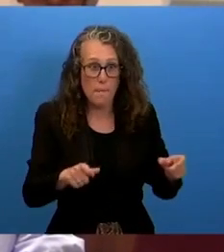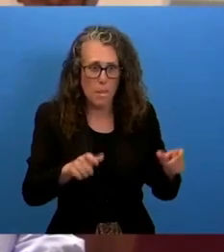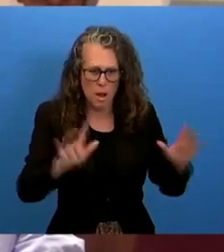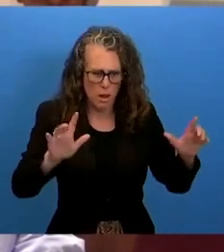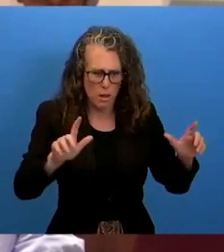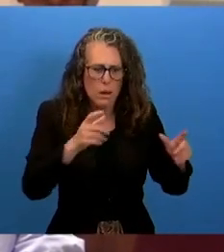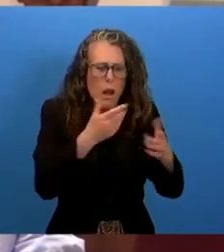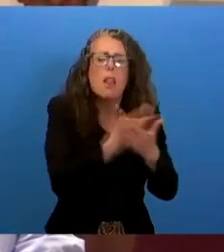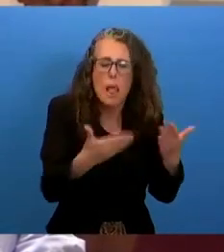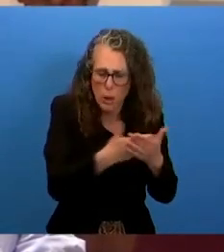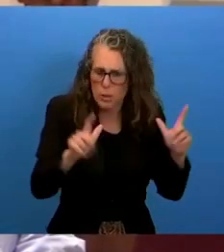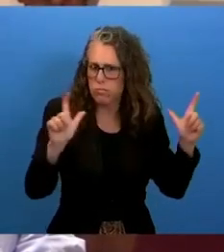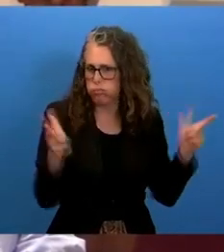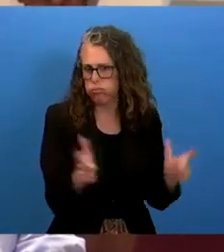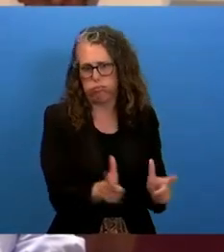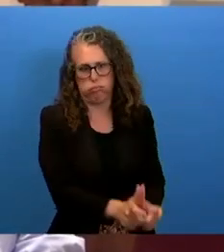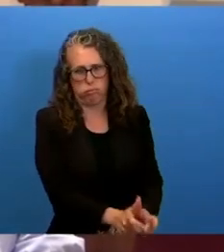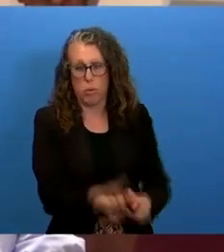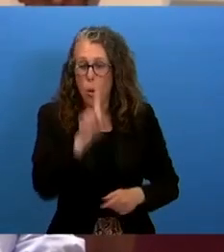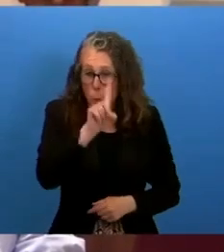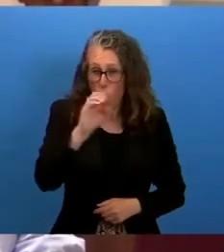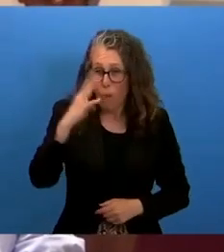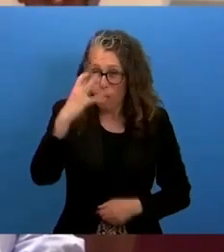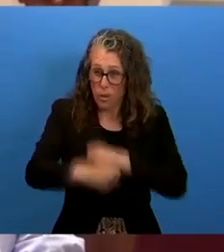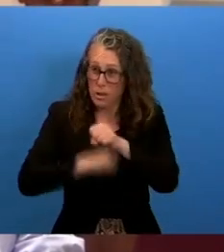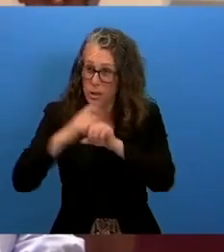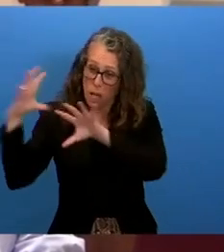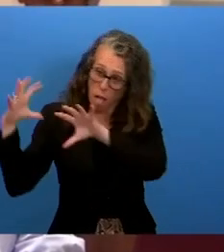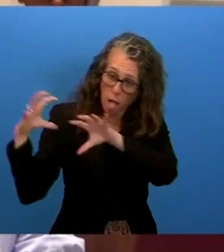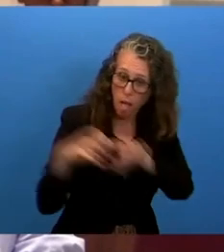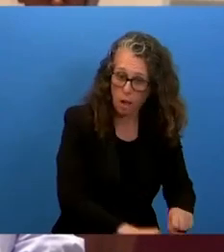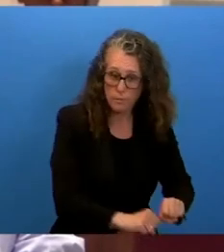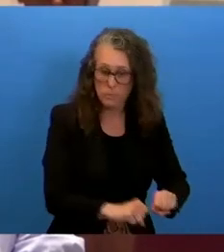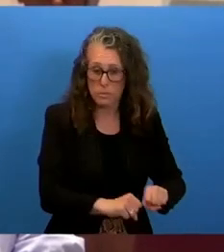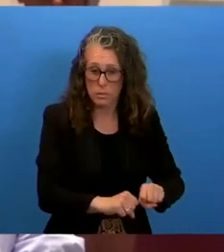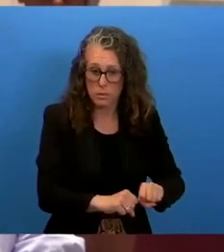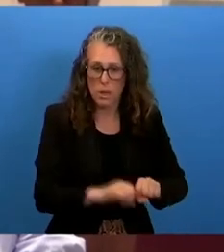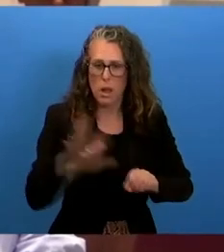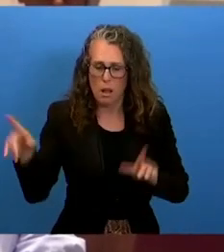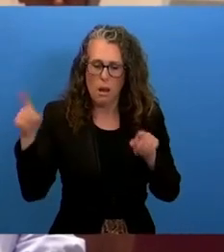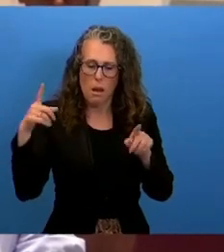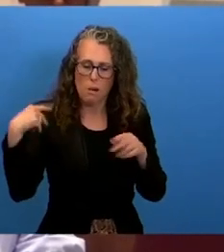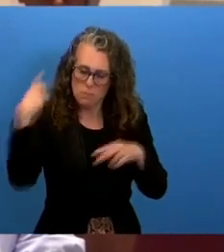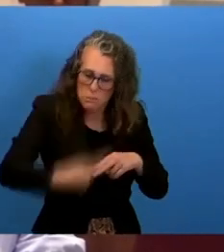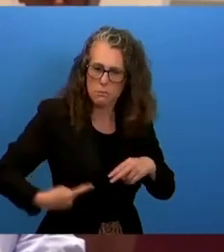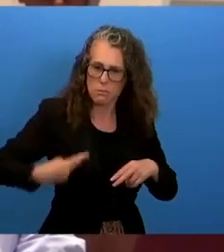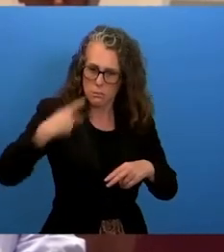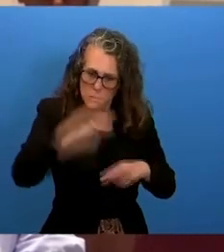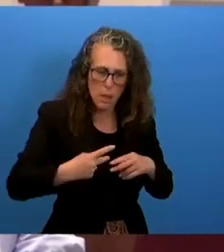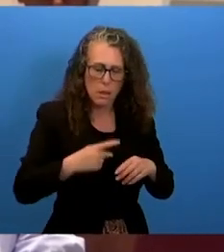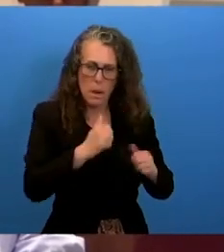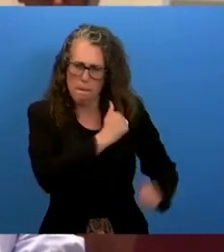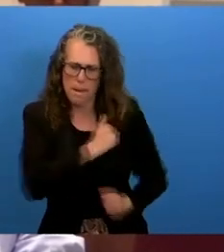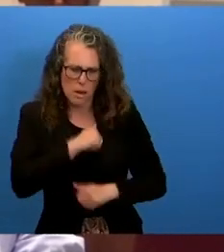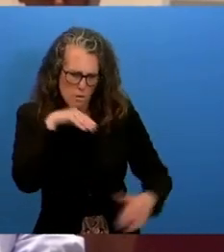dialects. 104 years of occupation and methodological military aggression has led us to a situation of